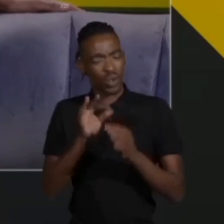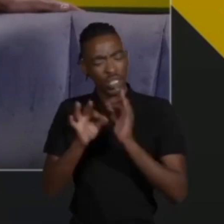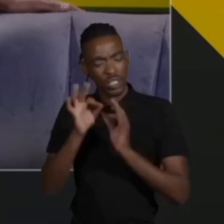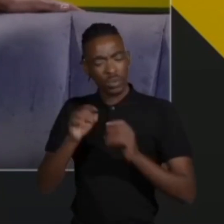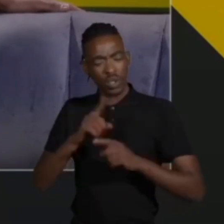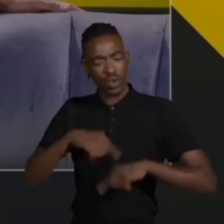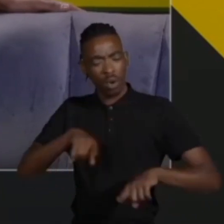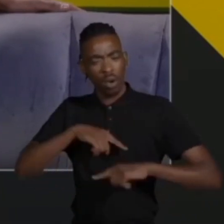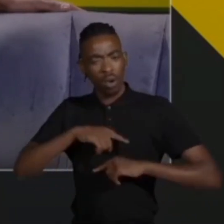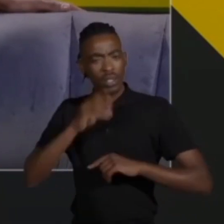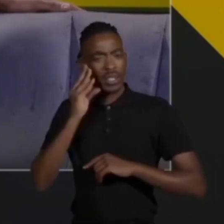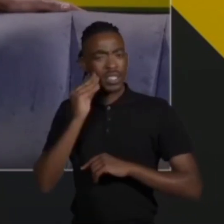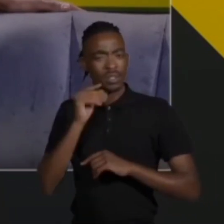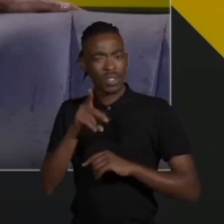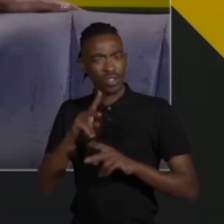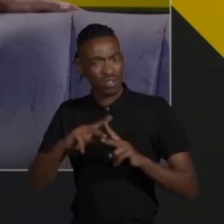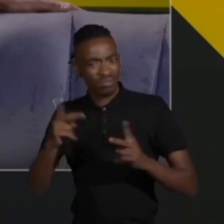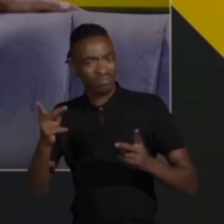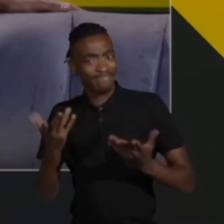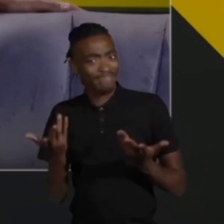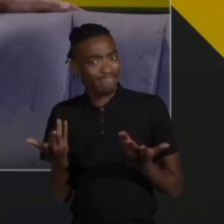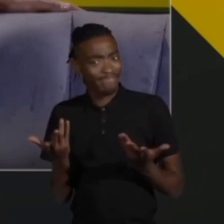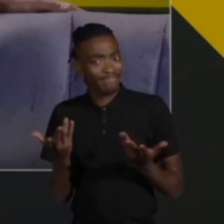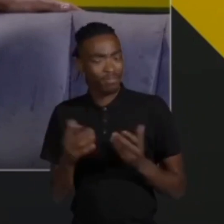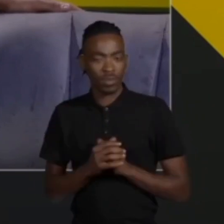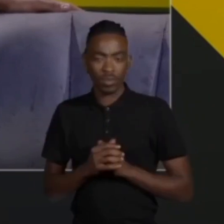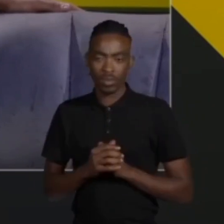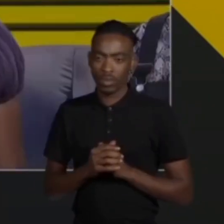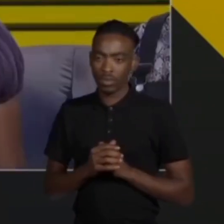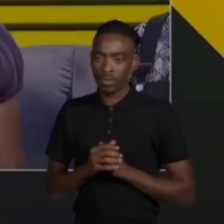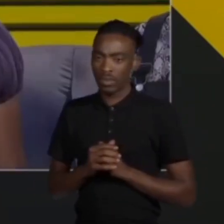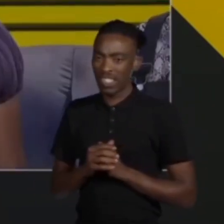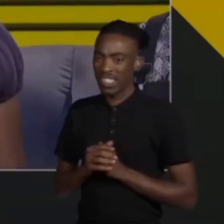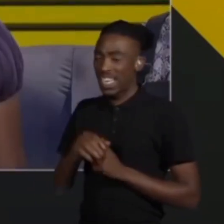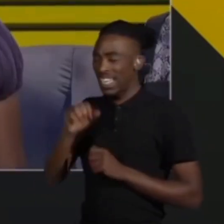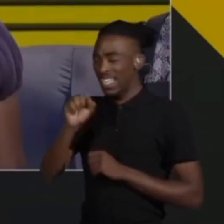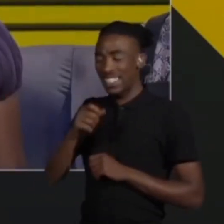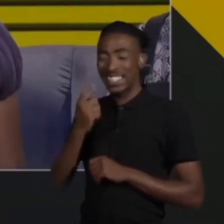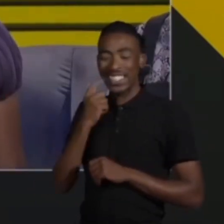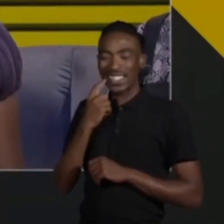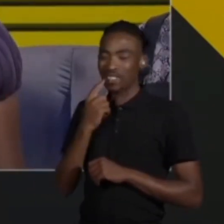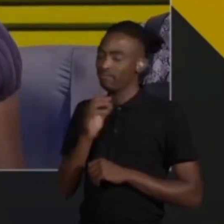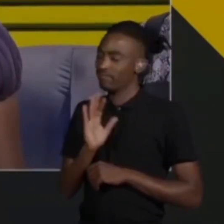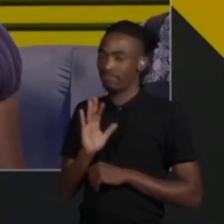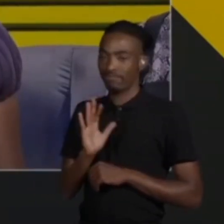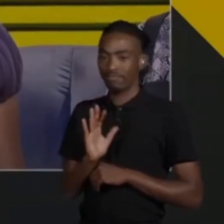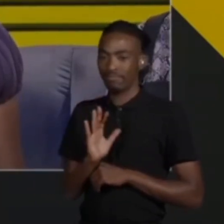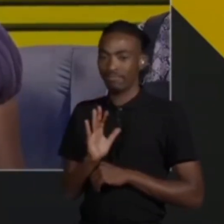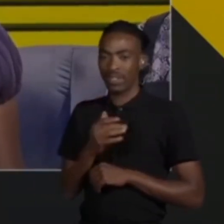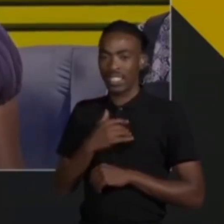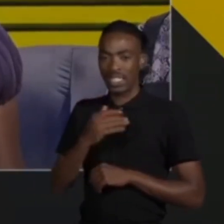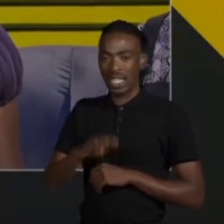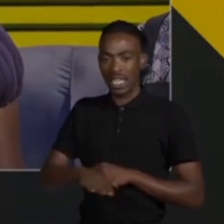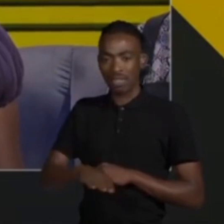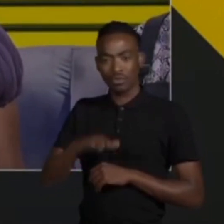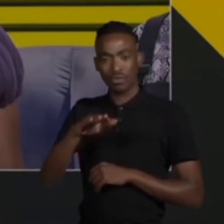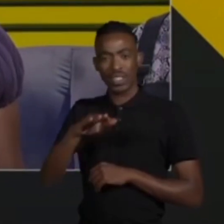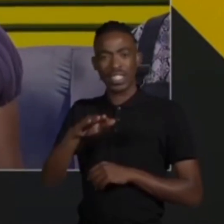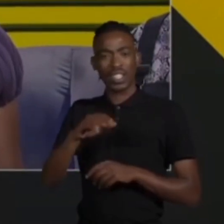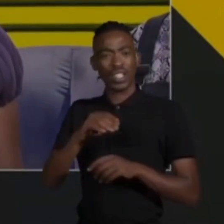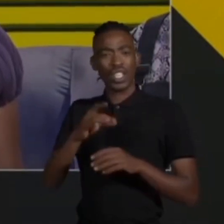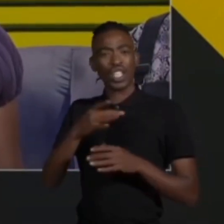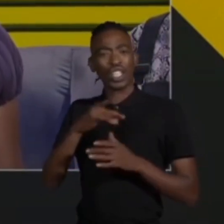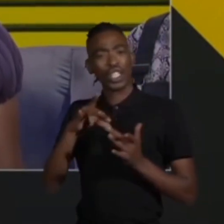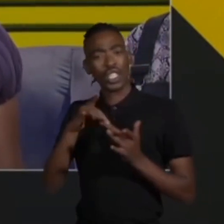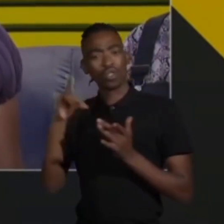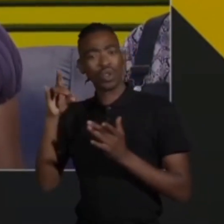was it any different um to be honest it's not easy being a preacher's kid yeah um being born into it you're born into a faith that you don't have a